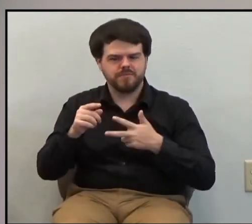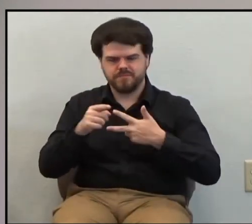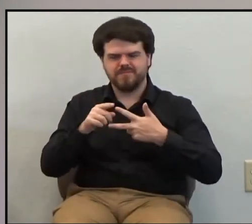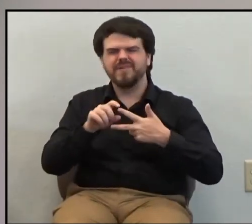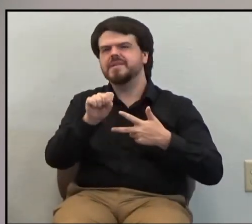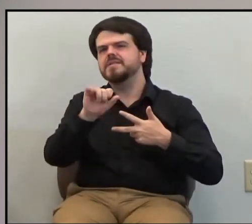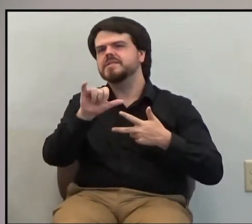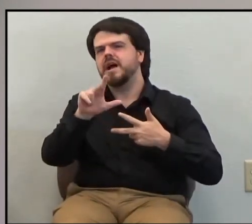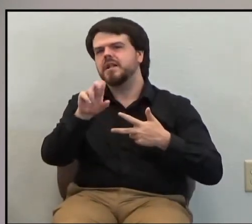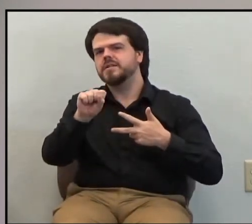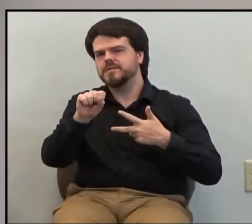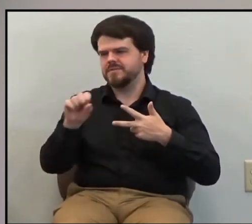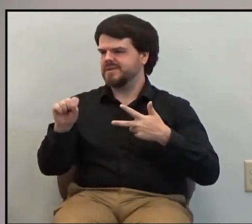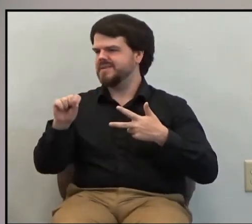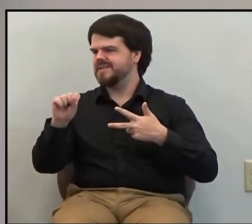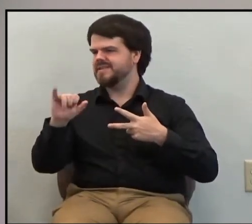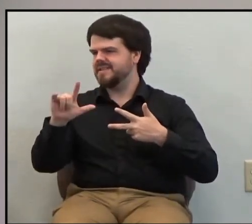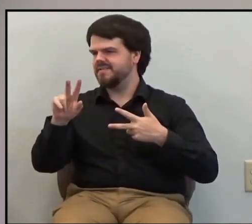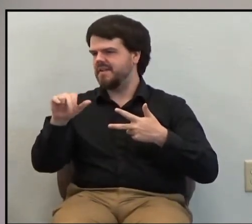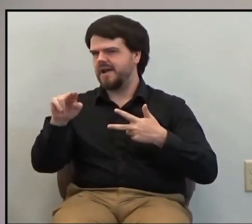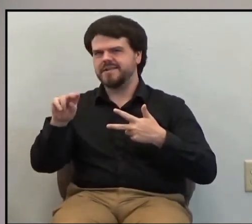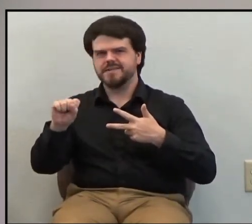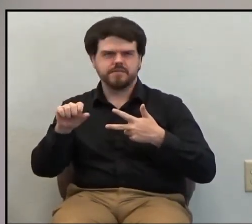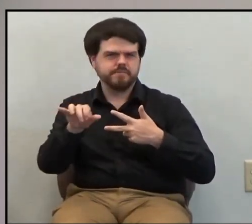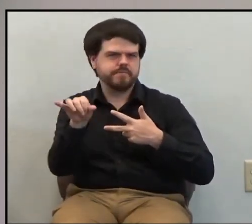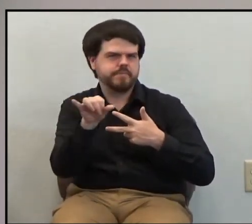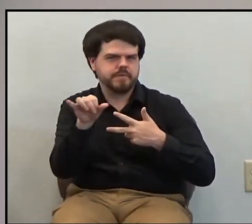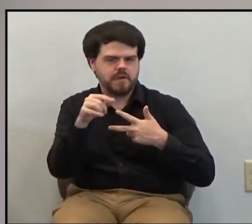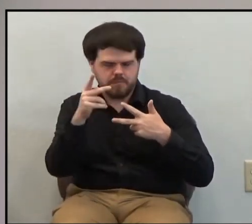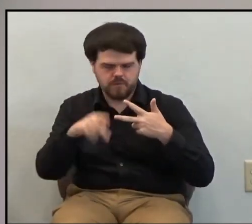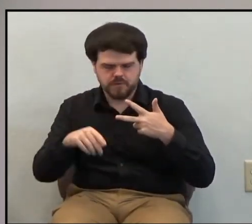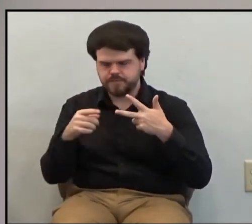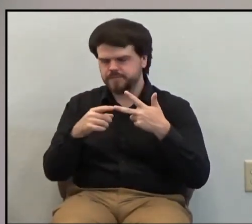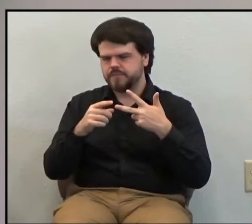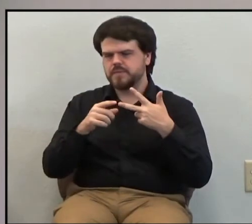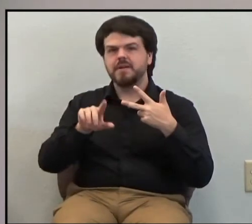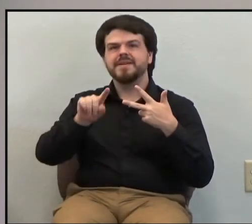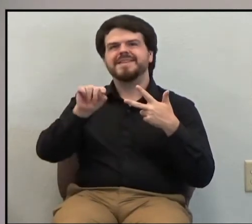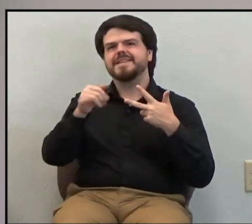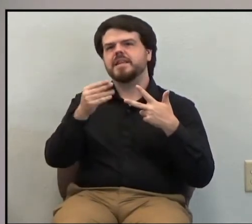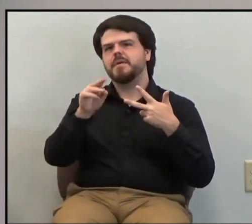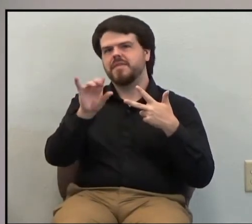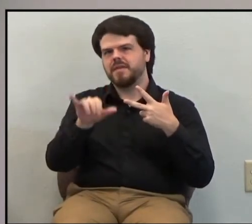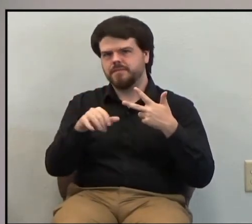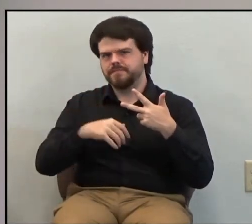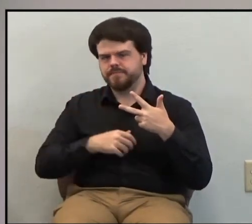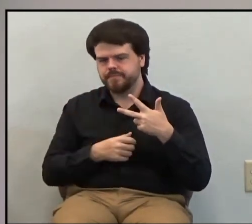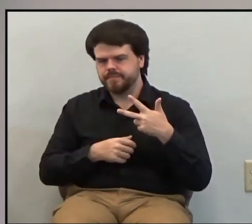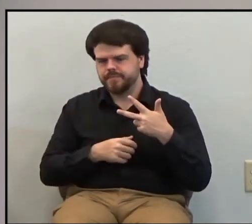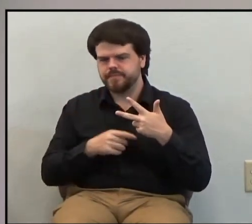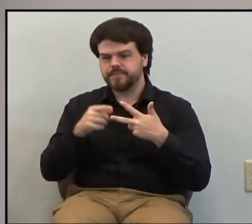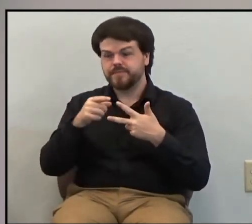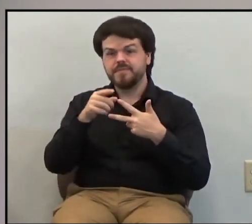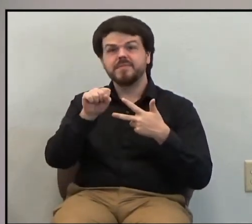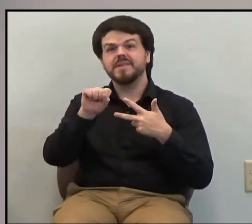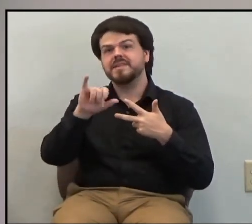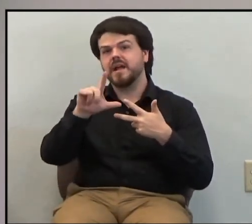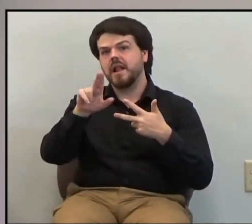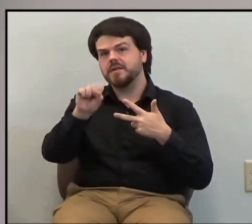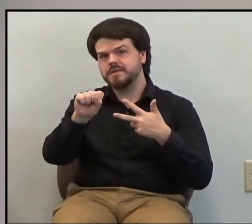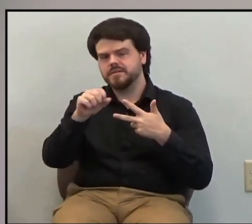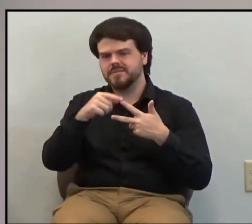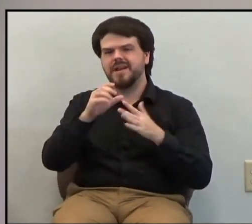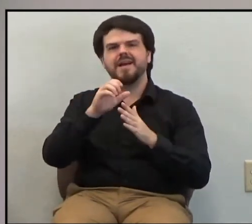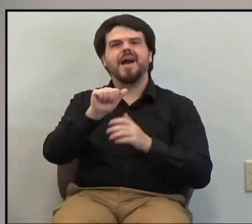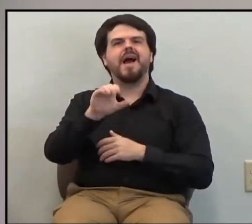whatever you want to call him, and Timothy. The Holy Spirit tells us in regard to Silas, the Holy Spirit tells us